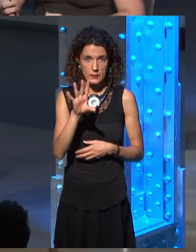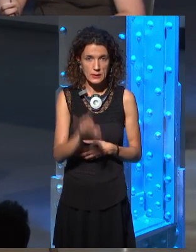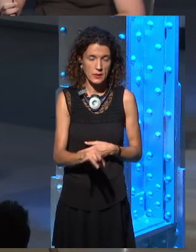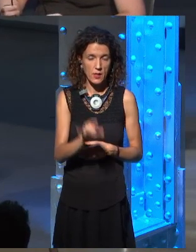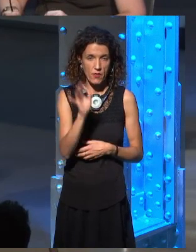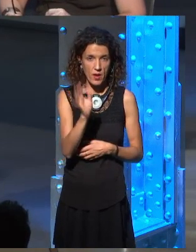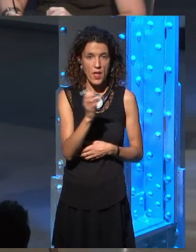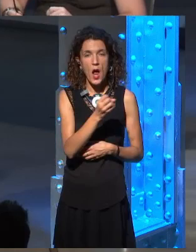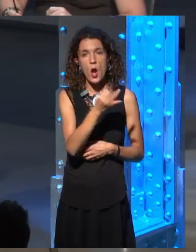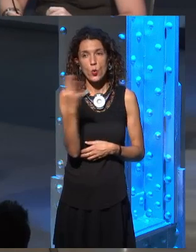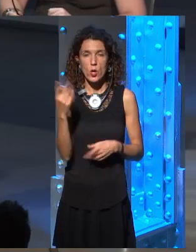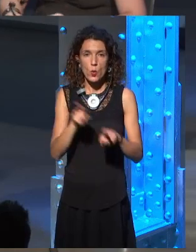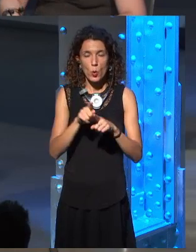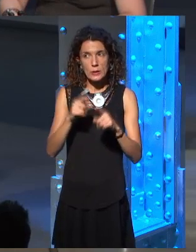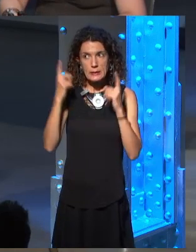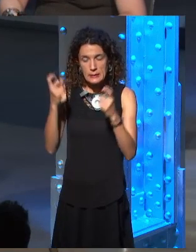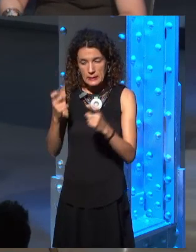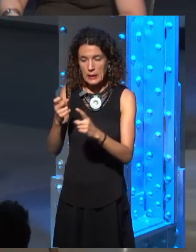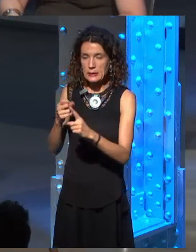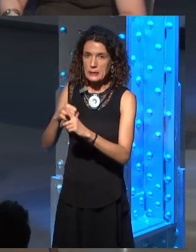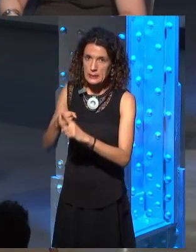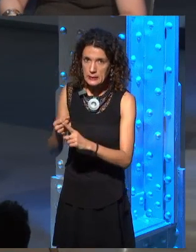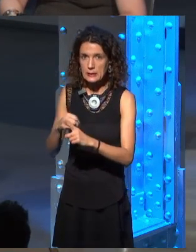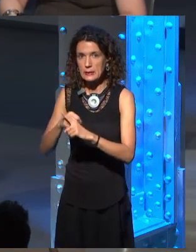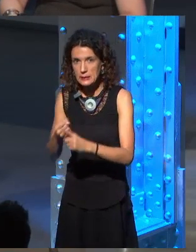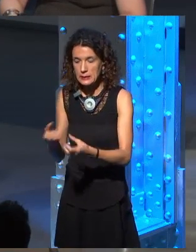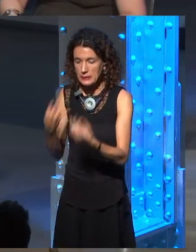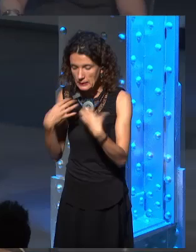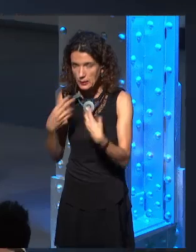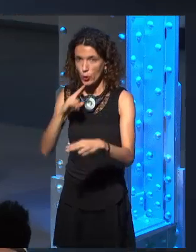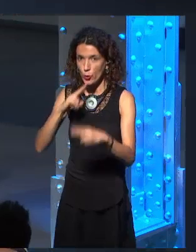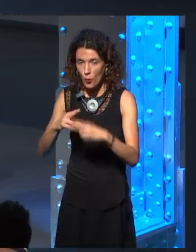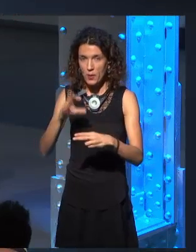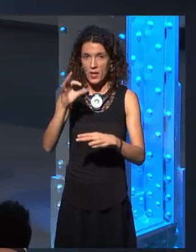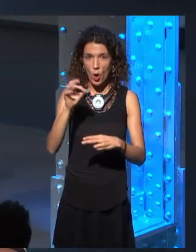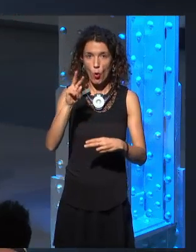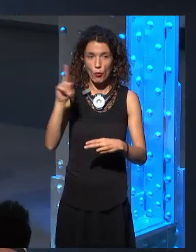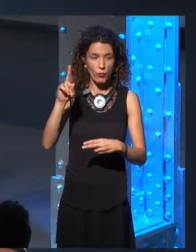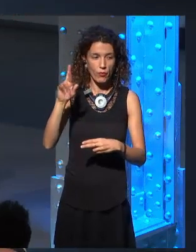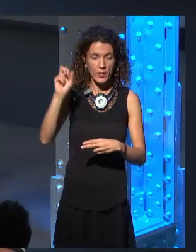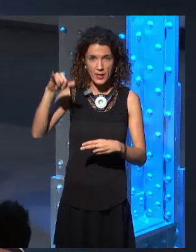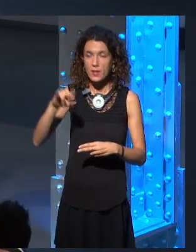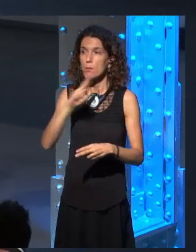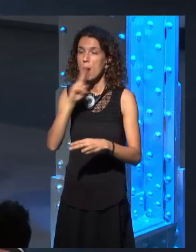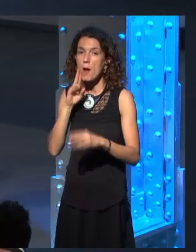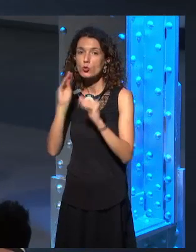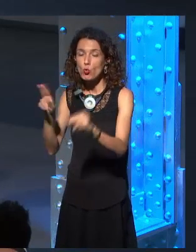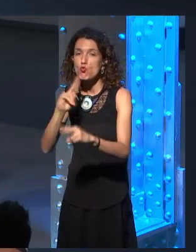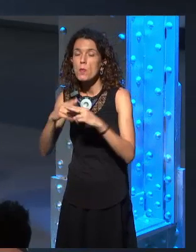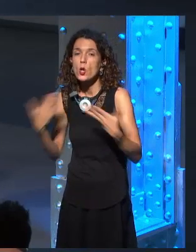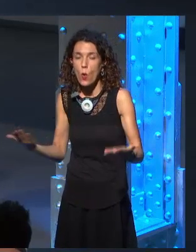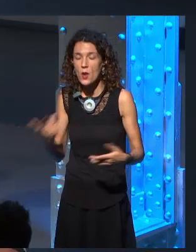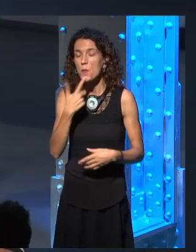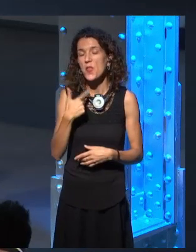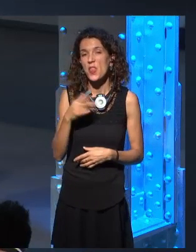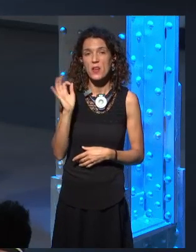the name of Doran and Oberyn's mother. Because I know a lot of people want it. I thought it was strange that the Princess of Doran, who has such an